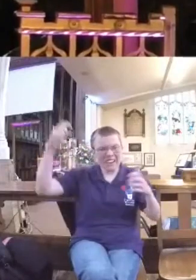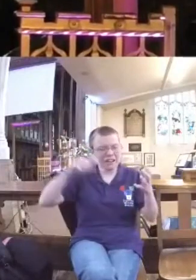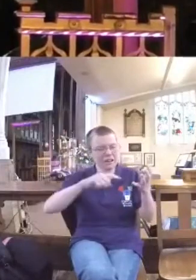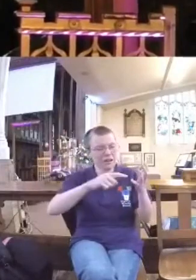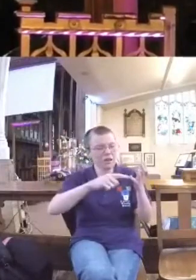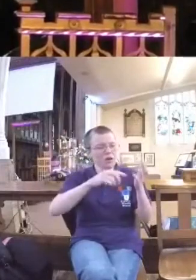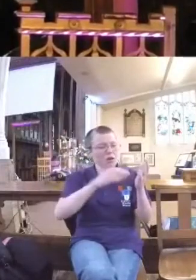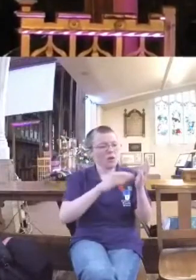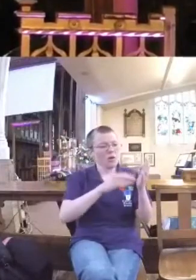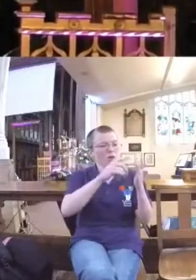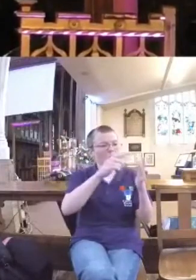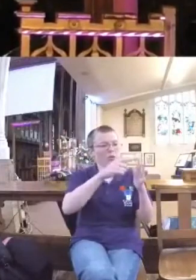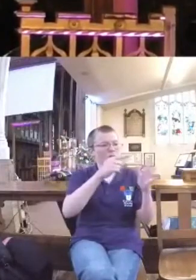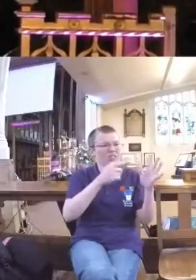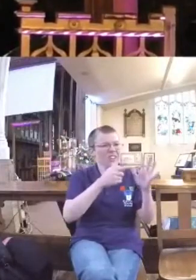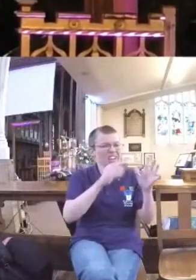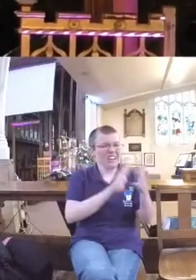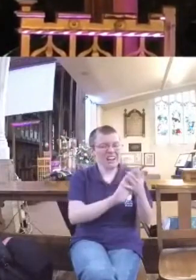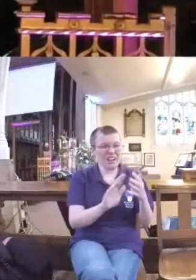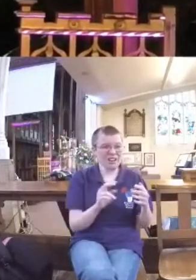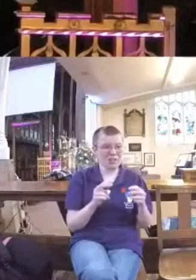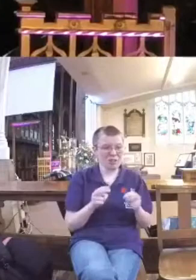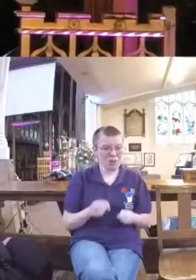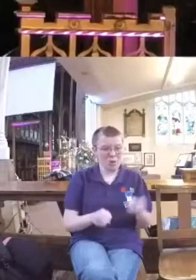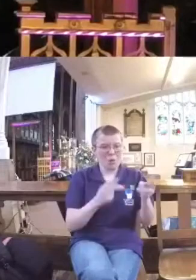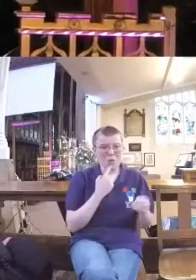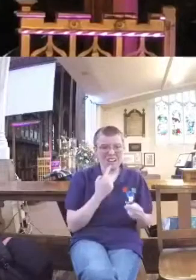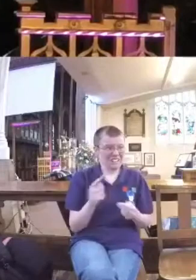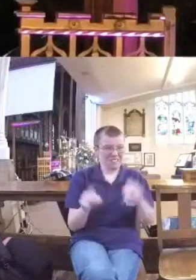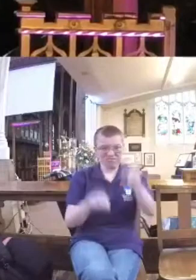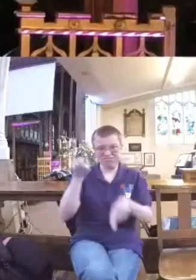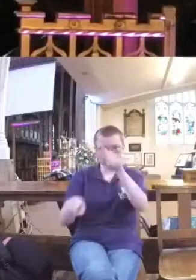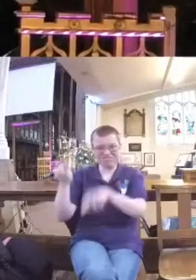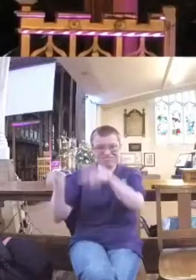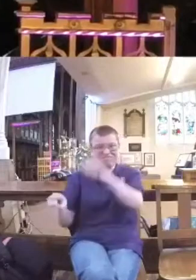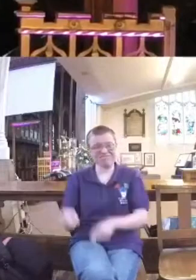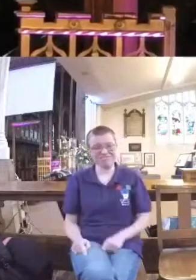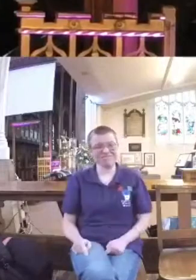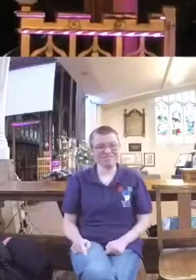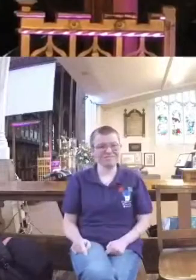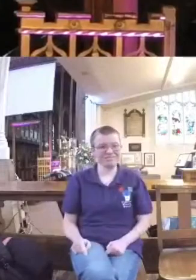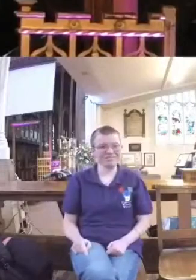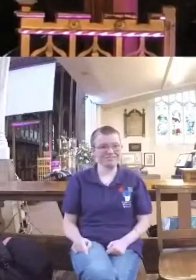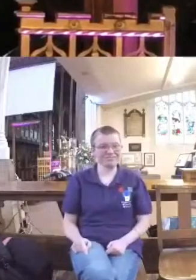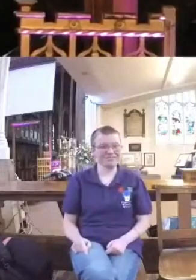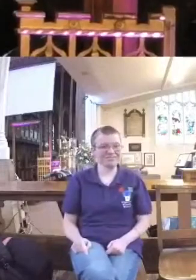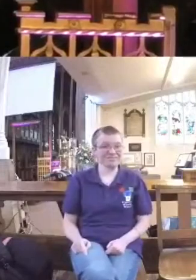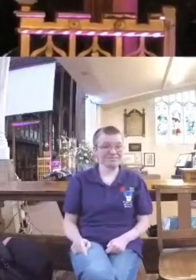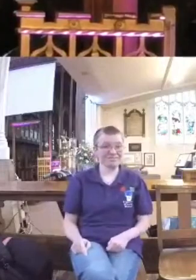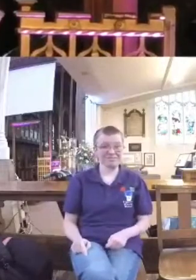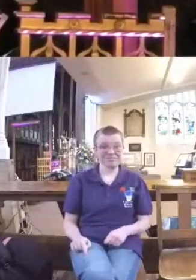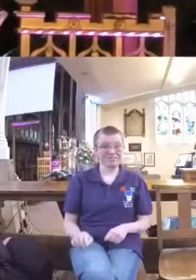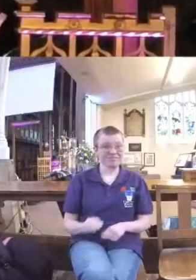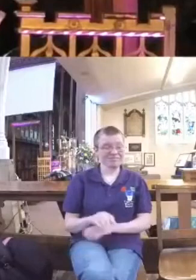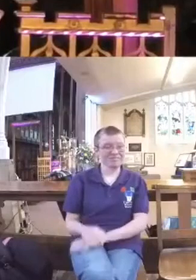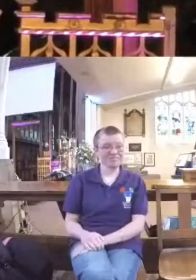call him Uzziah, Priscilla said Uzziah, I'm going to say Uzziah, but I just don't know. I just